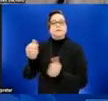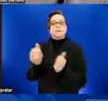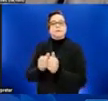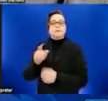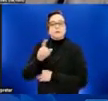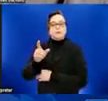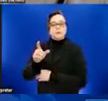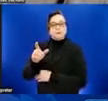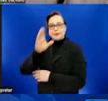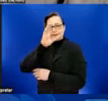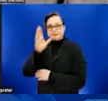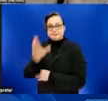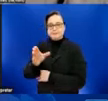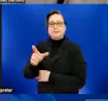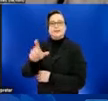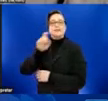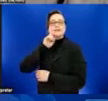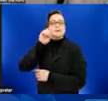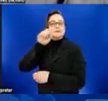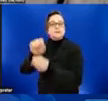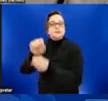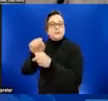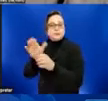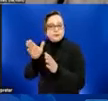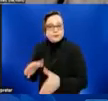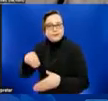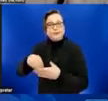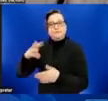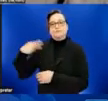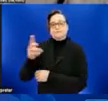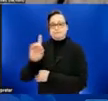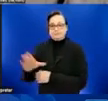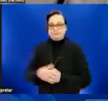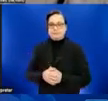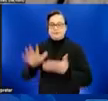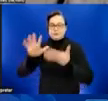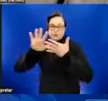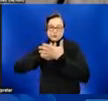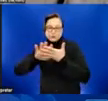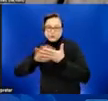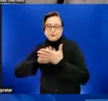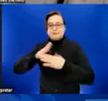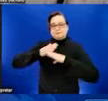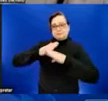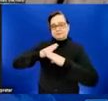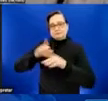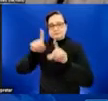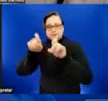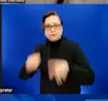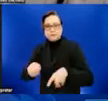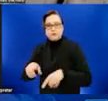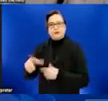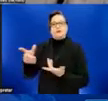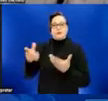.C., coordinated recruitment, screening, and retention for prevention trials at the University of California San